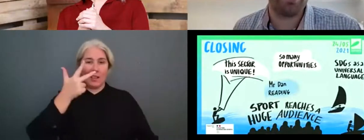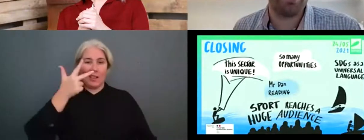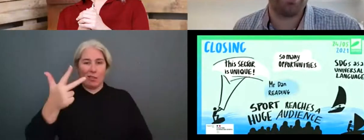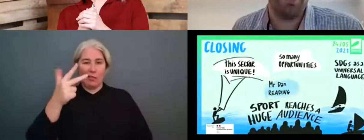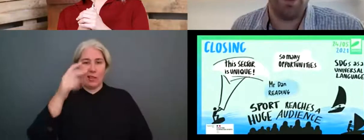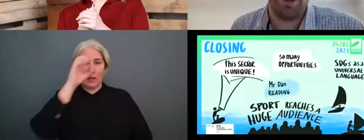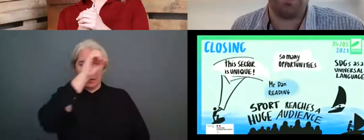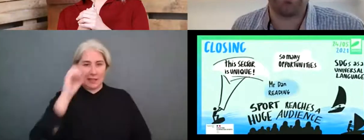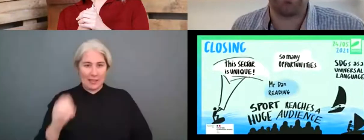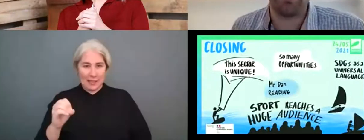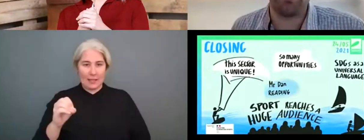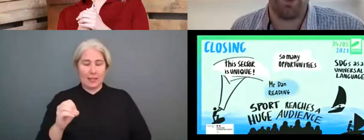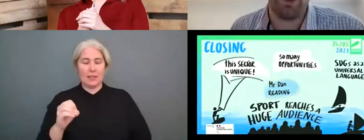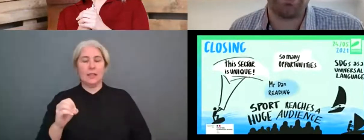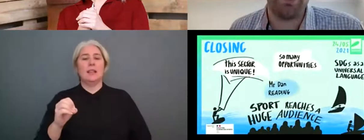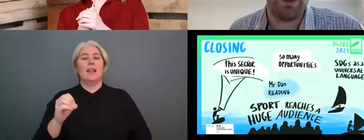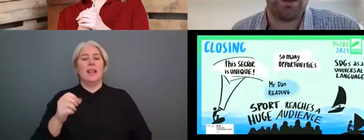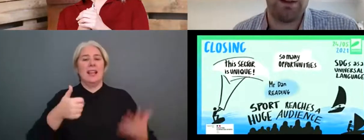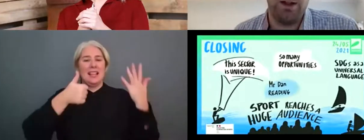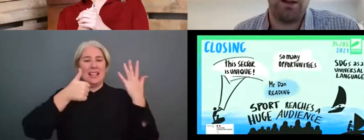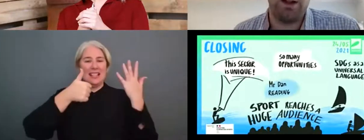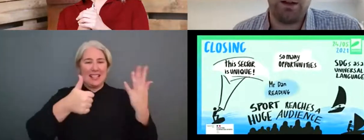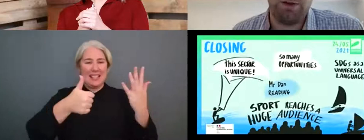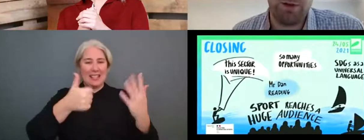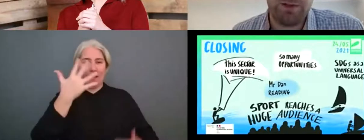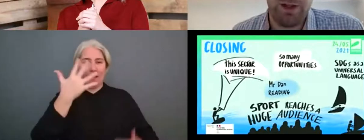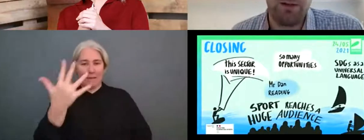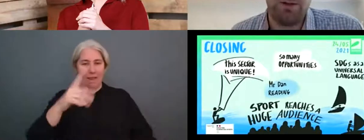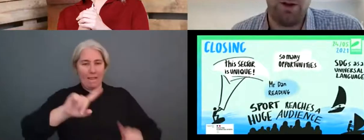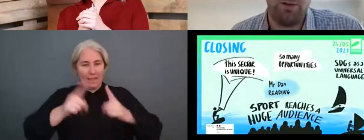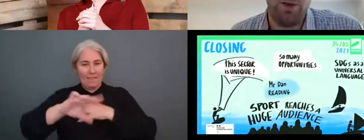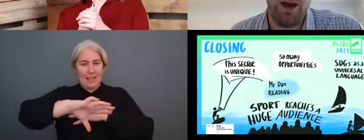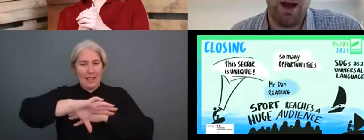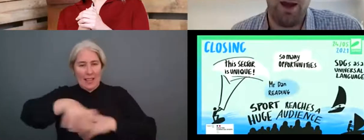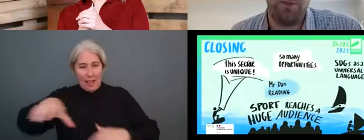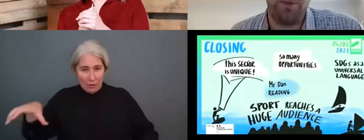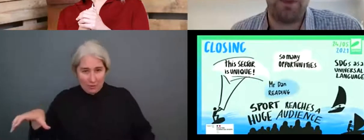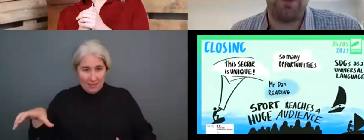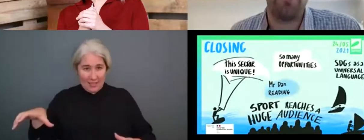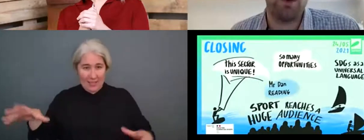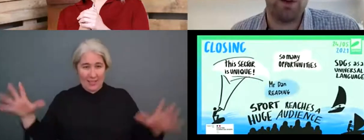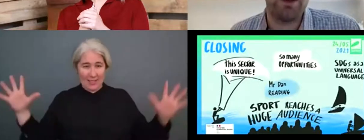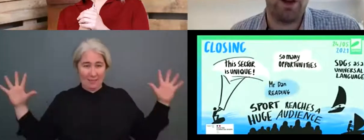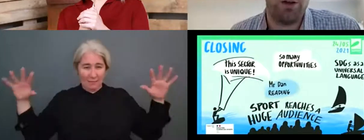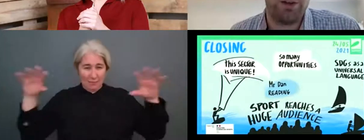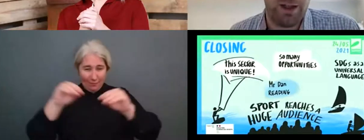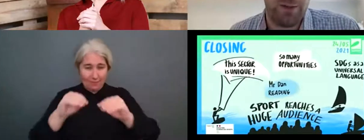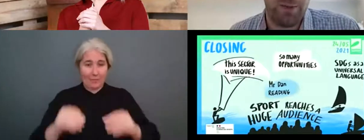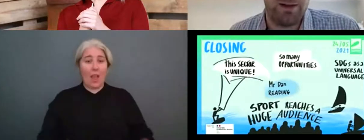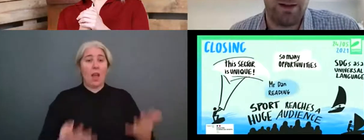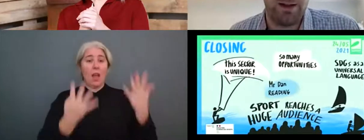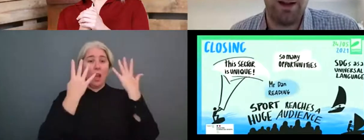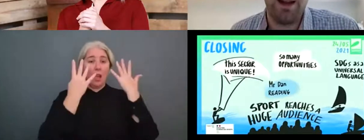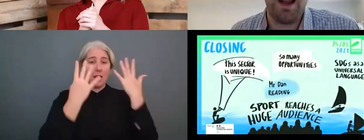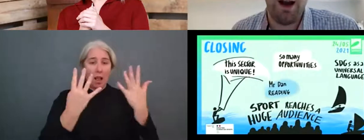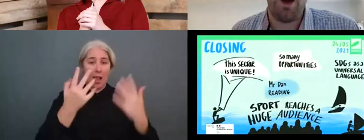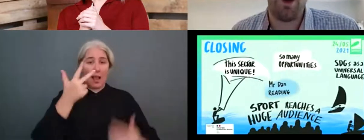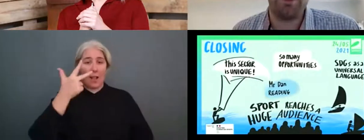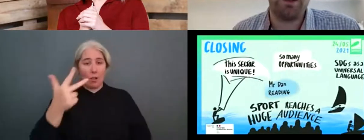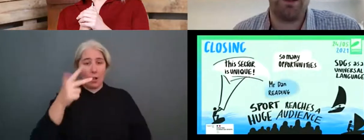countries. Um, it was a youth worlds event, 93% of them, um, said the focus on sustainability